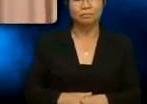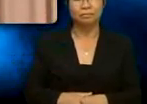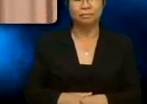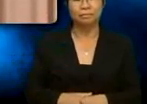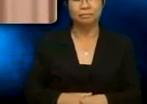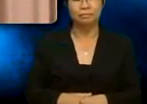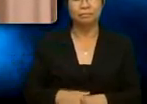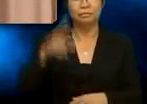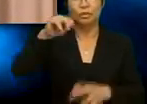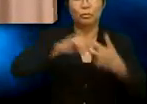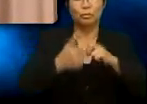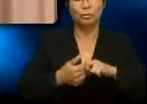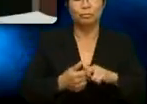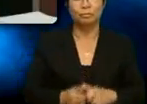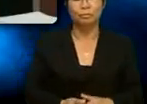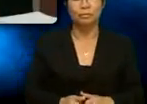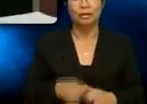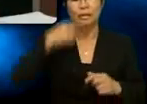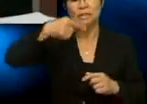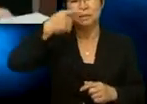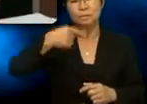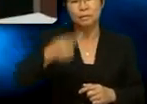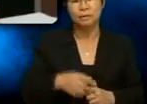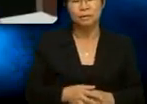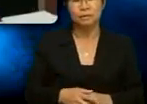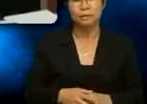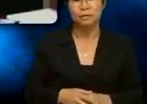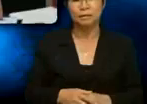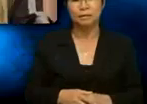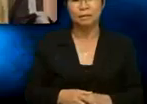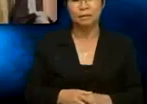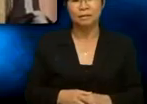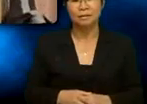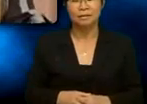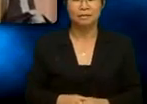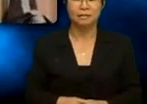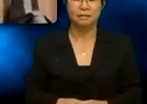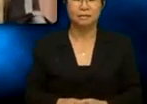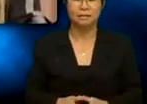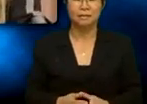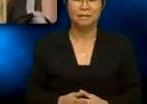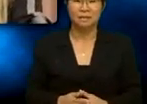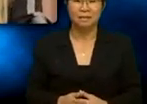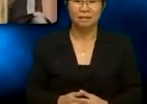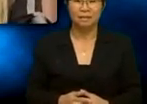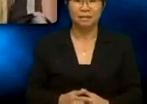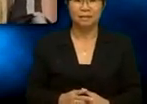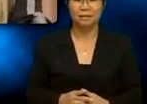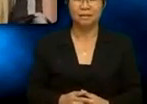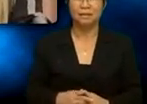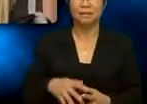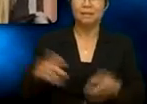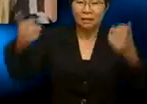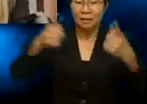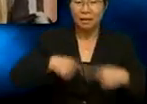problem. Speak, Master. Your servant listens. I got a new camera with my birthday present, and I